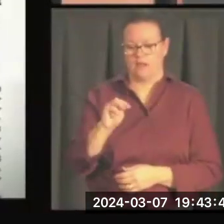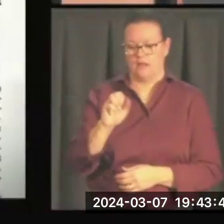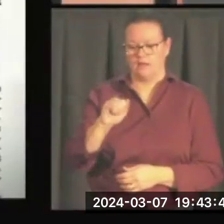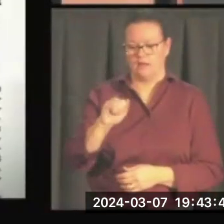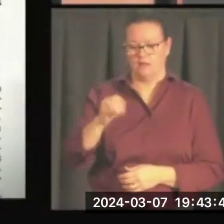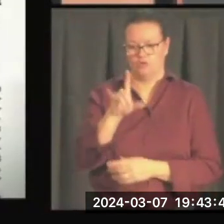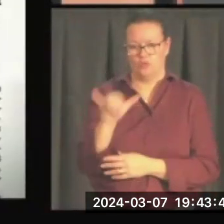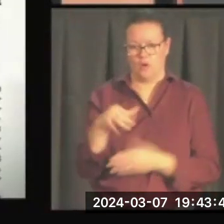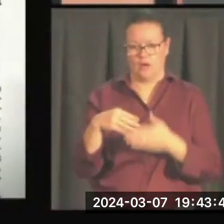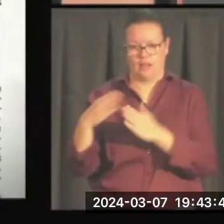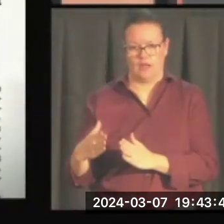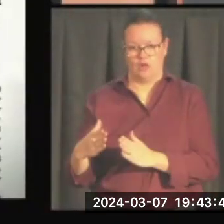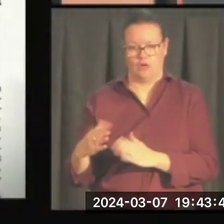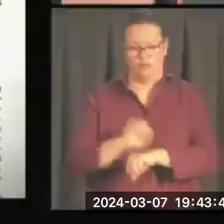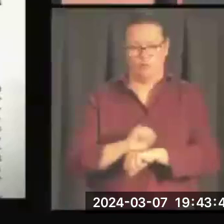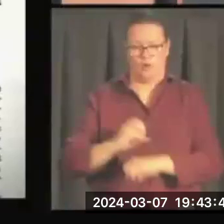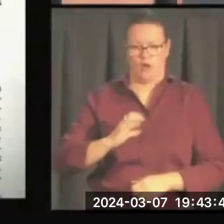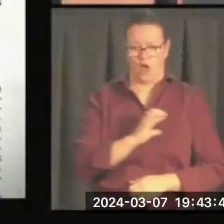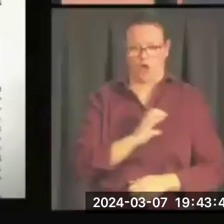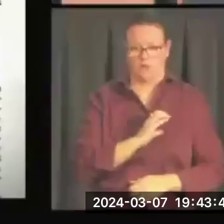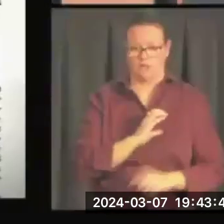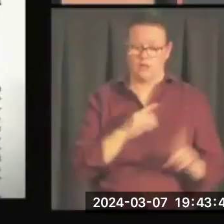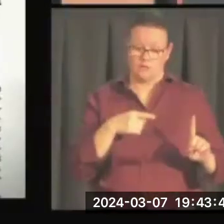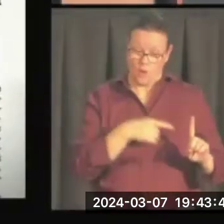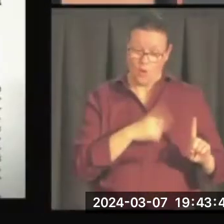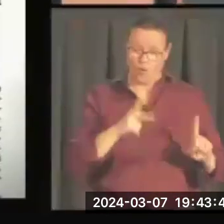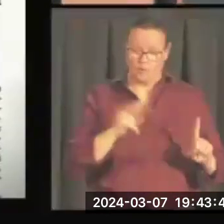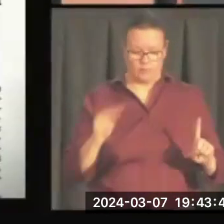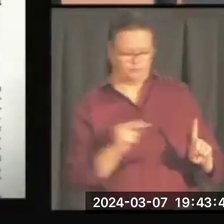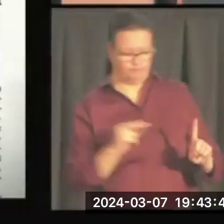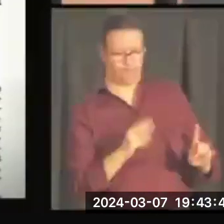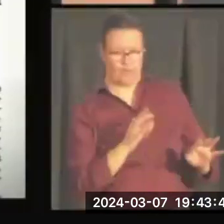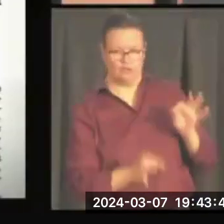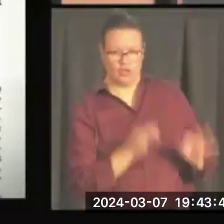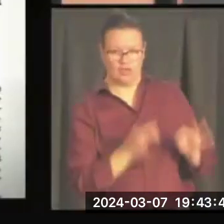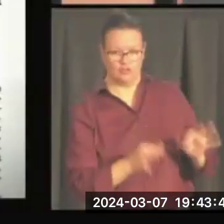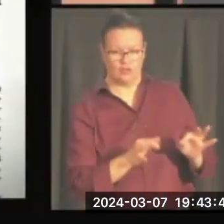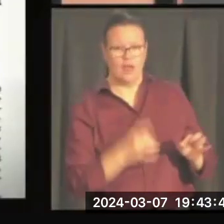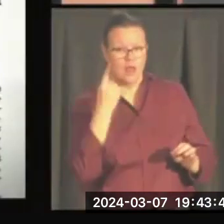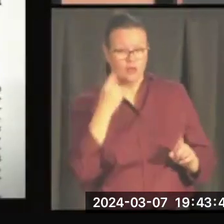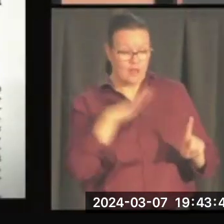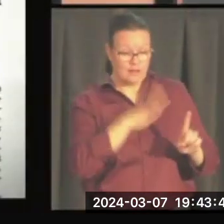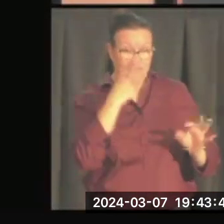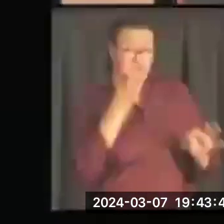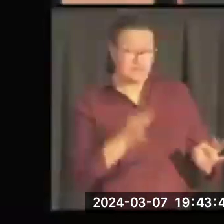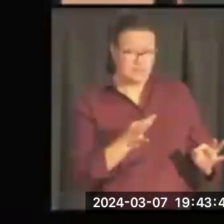when any of us judge what he did or what he didn't do, it has to be seen in this setting, in my mind.